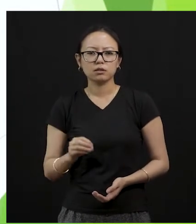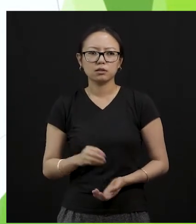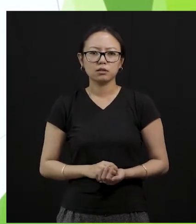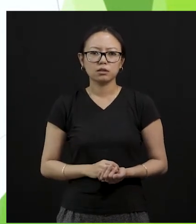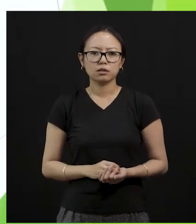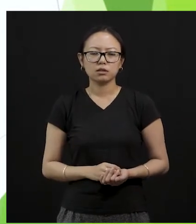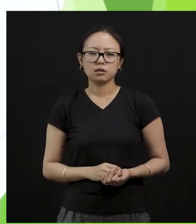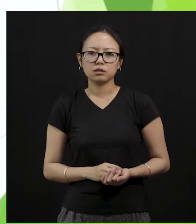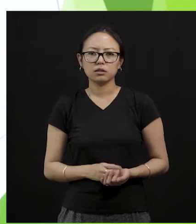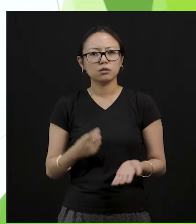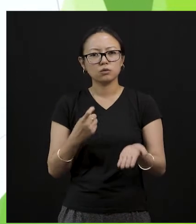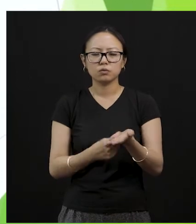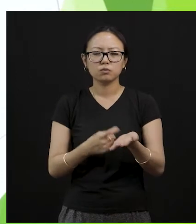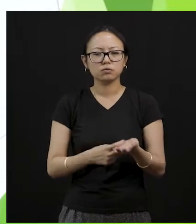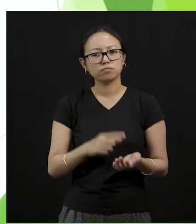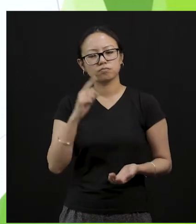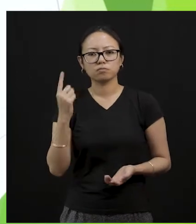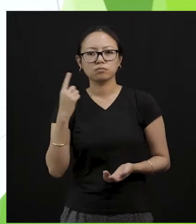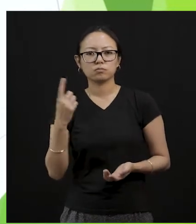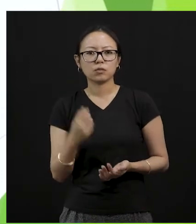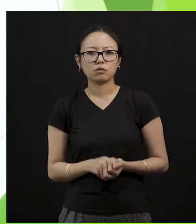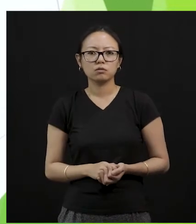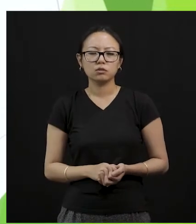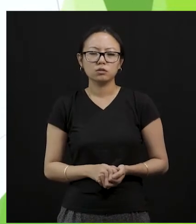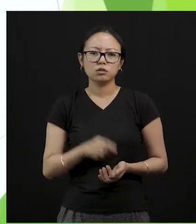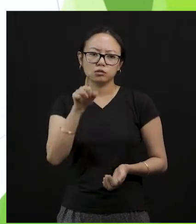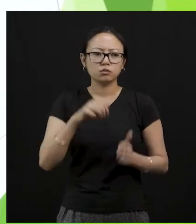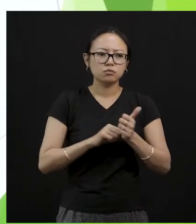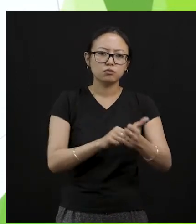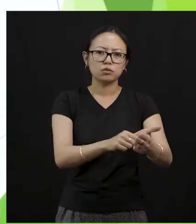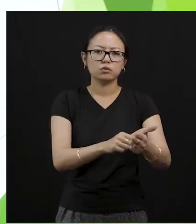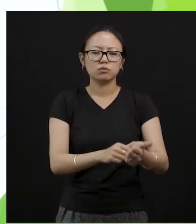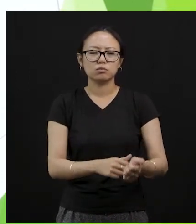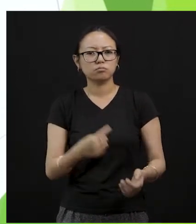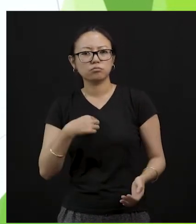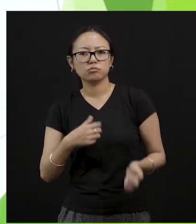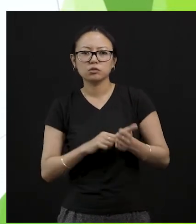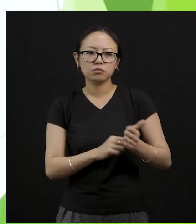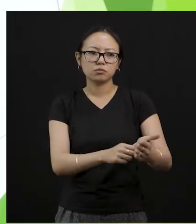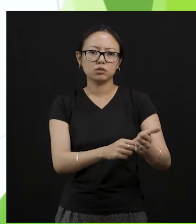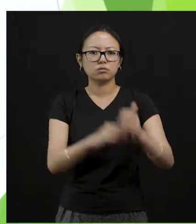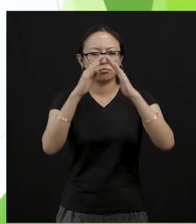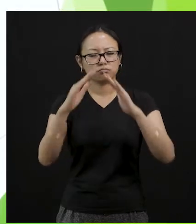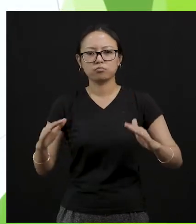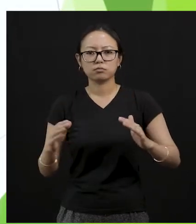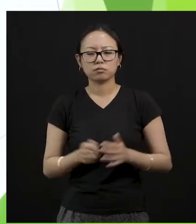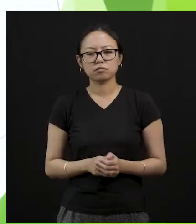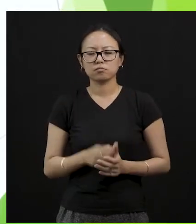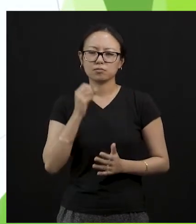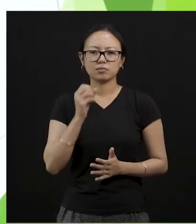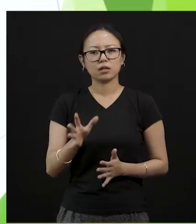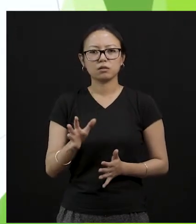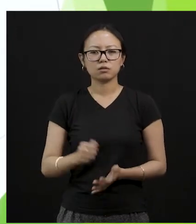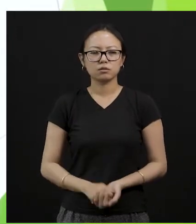are very easy. These steps you can follow very easily at home. I can follow very easily at home. Right? So